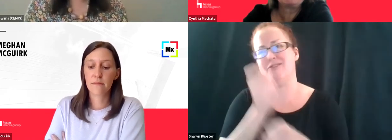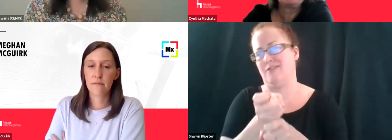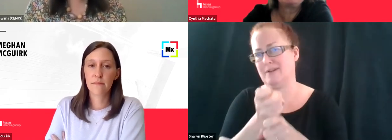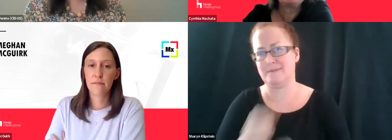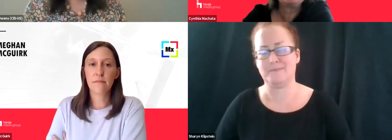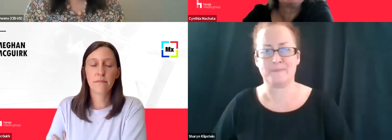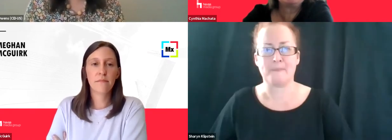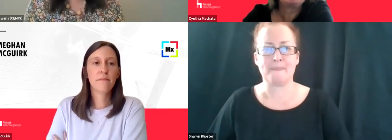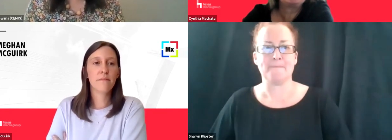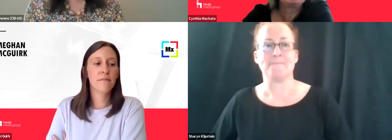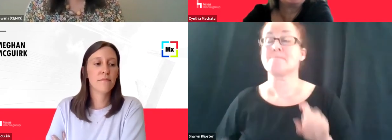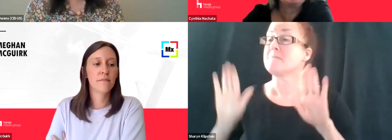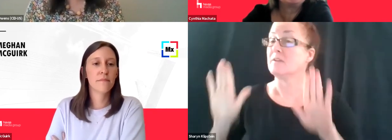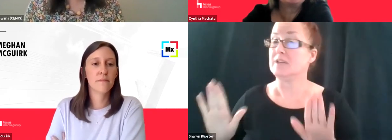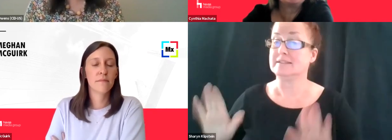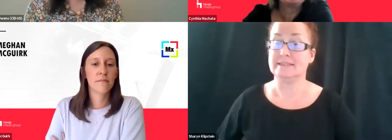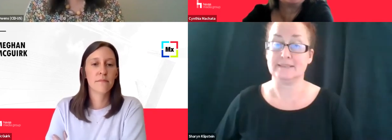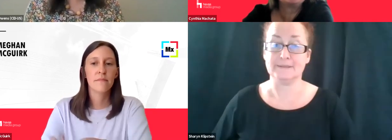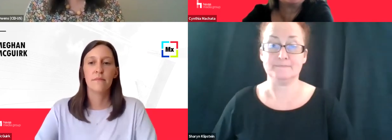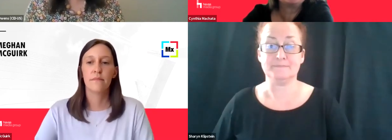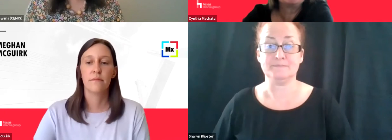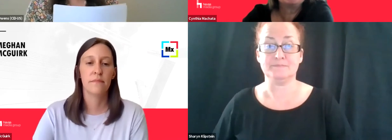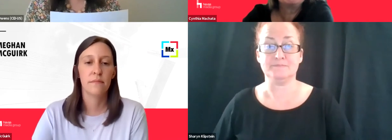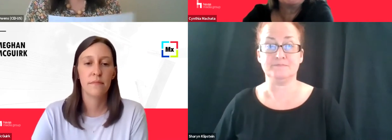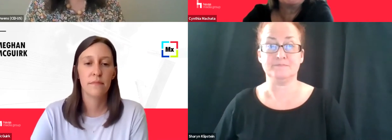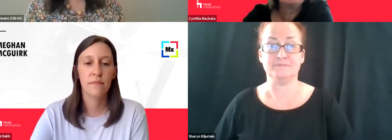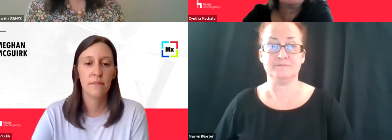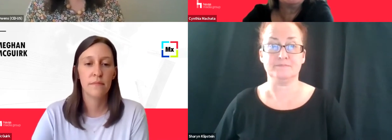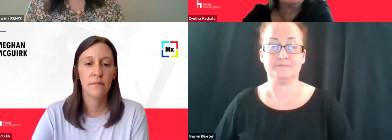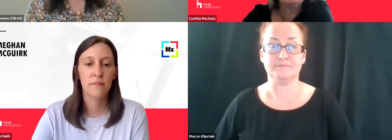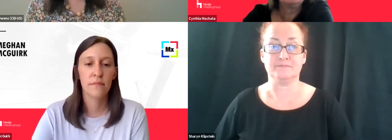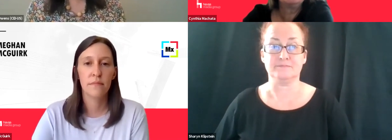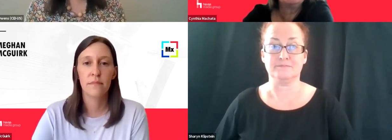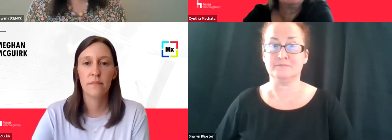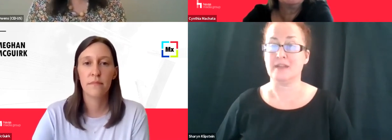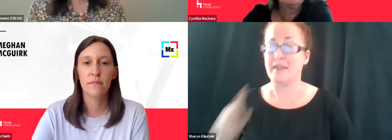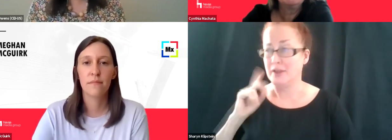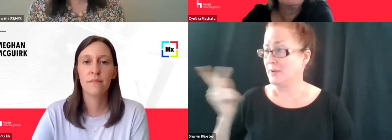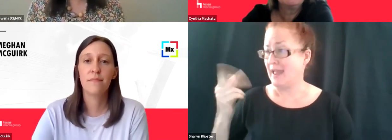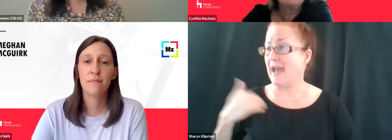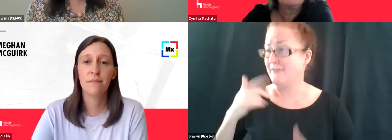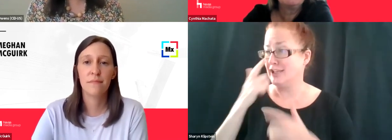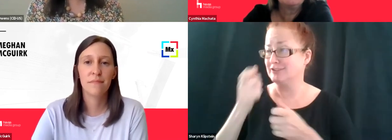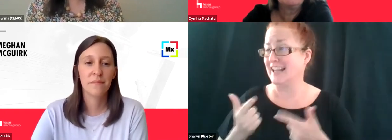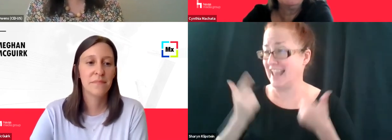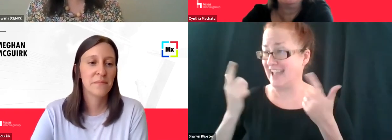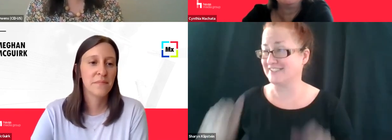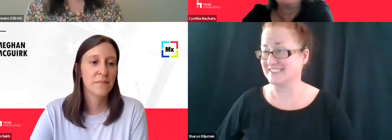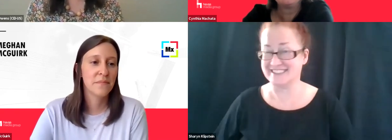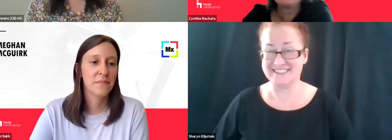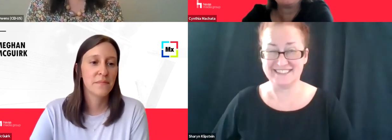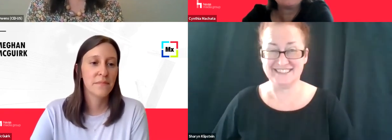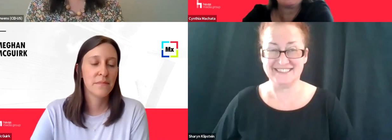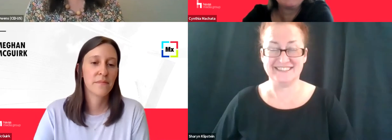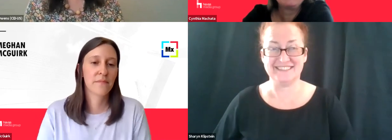Fantastic. Well, you know, I think it's, um, you all have lead some pretty interesting lives when it comes to, you know, sort of the